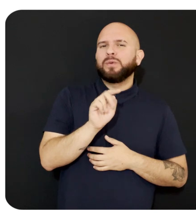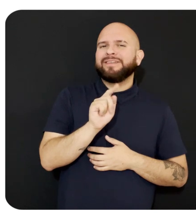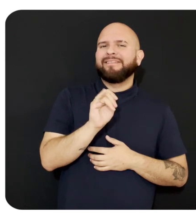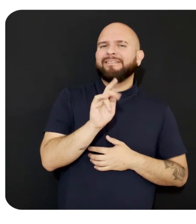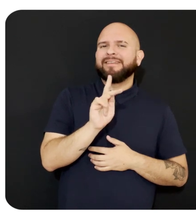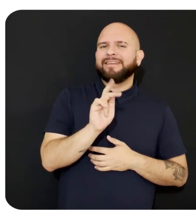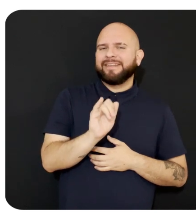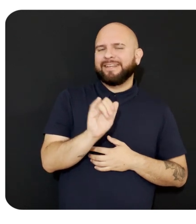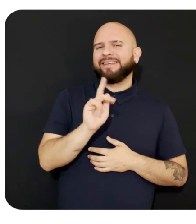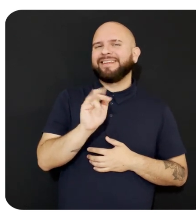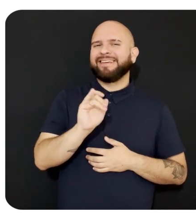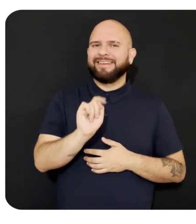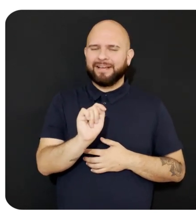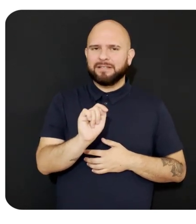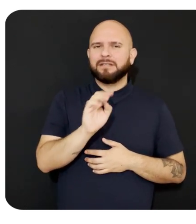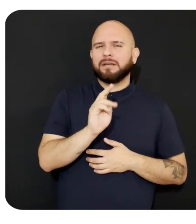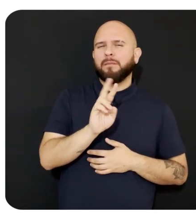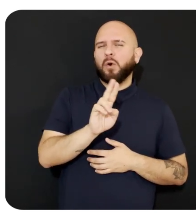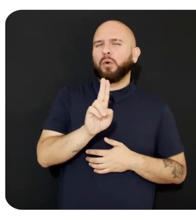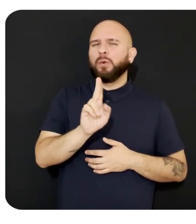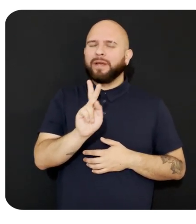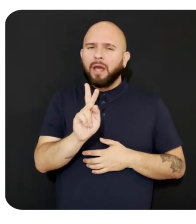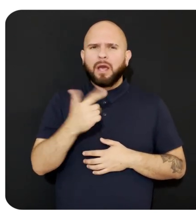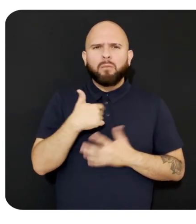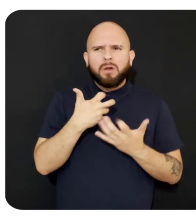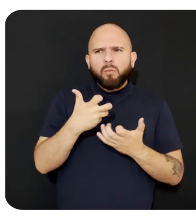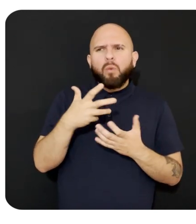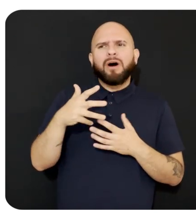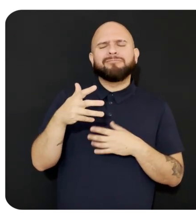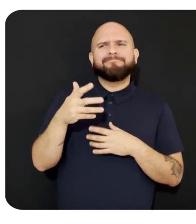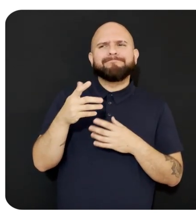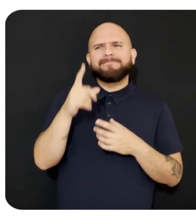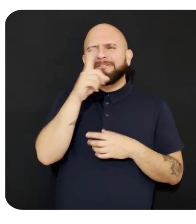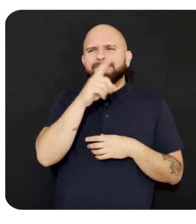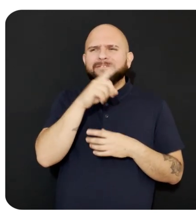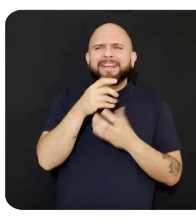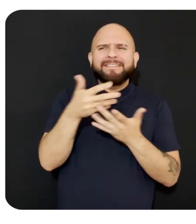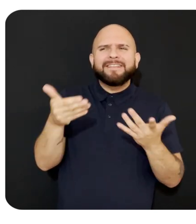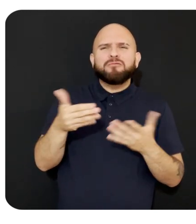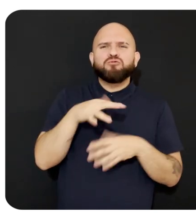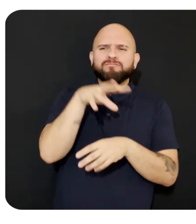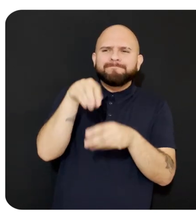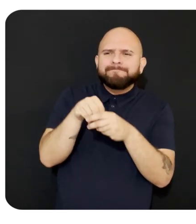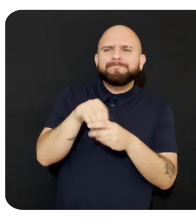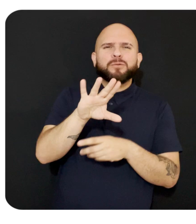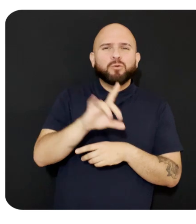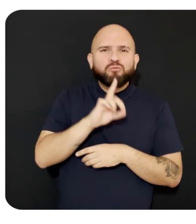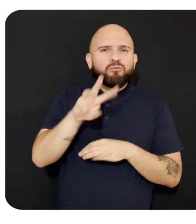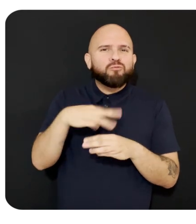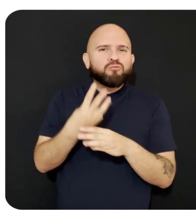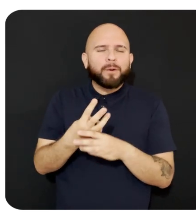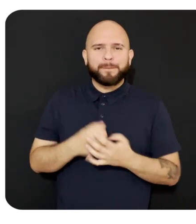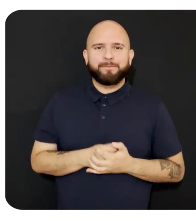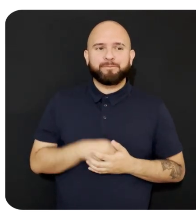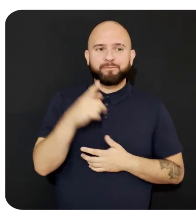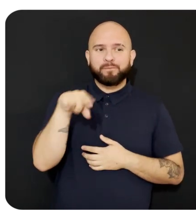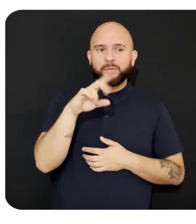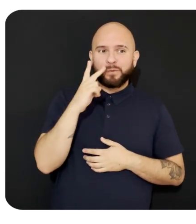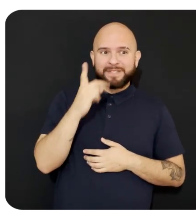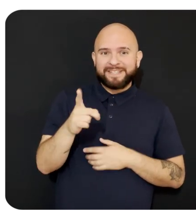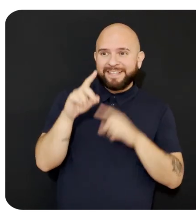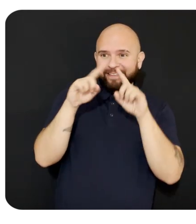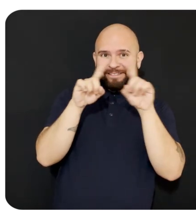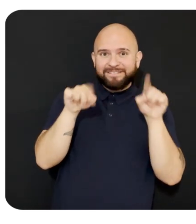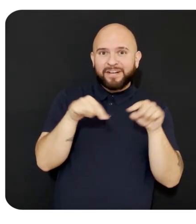it easy for virtual objects to exist and interact in your natural world. As you see in this video, the virtual robot is walking